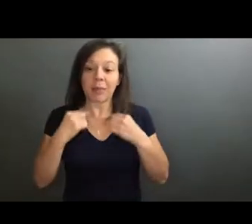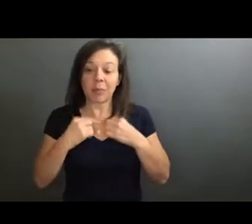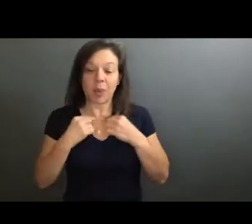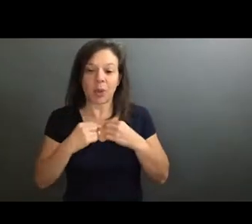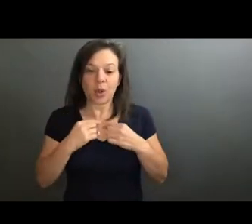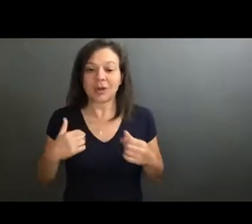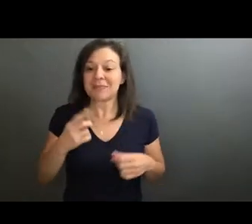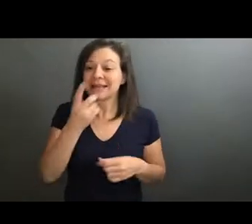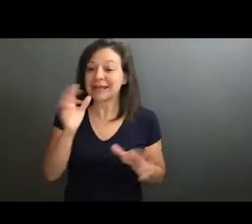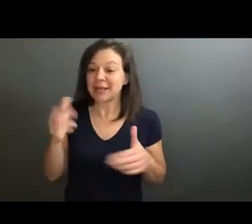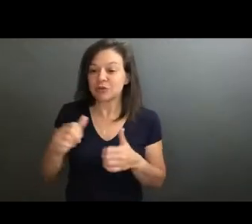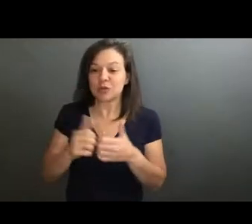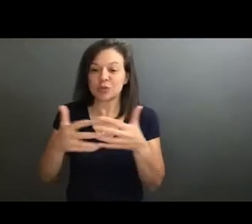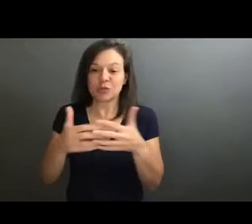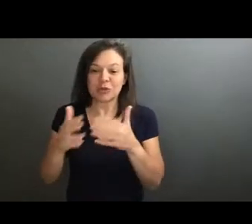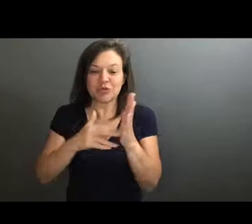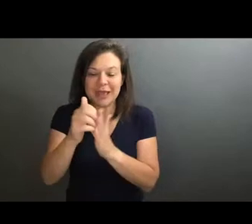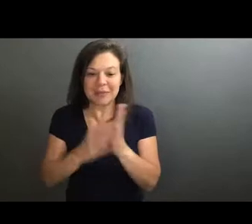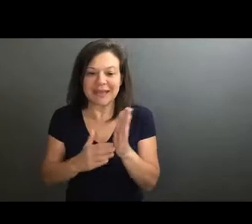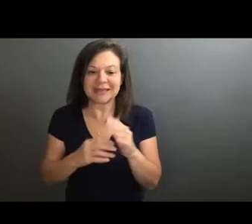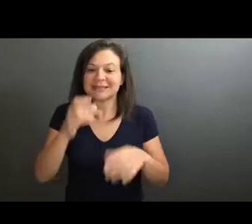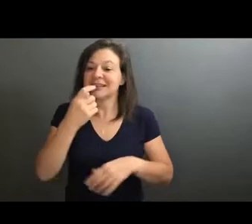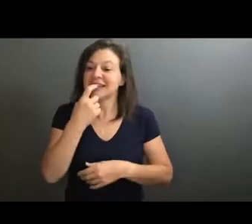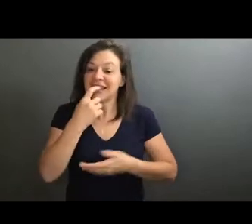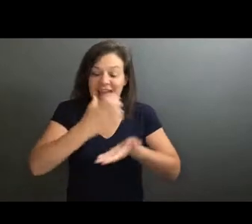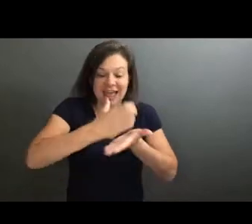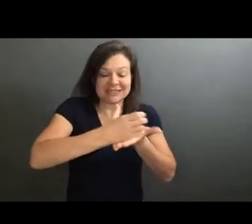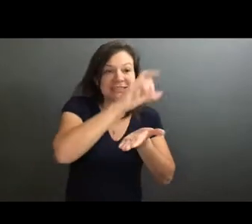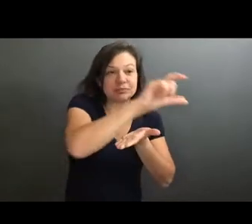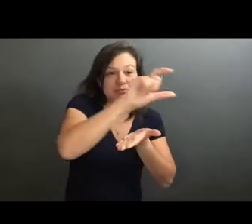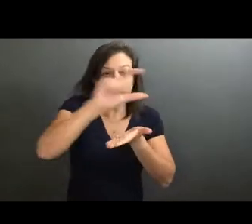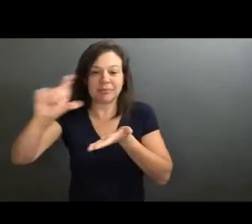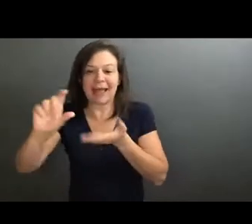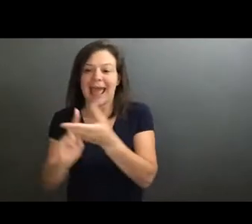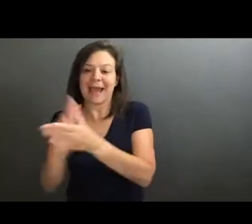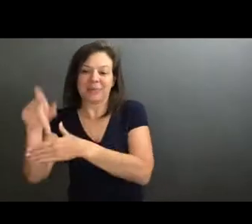which has gray paint and some glasses on a shelf and a plant behind me.